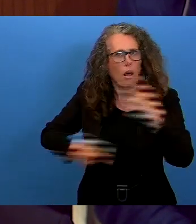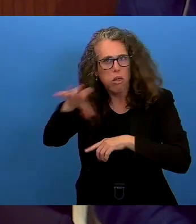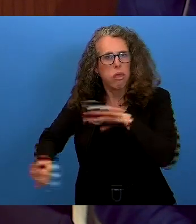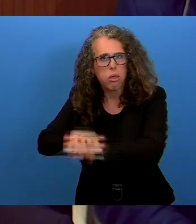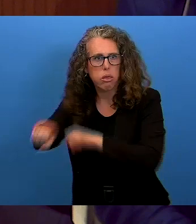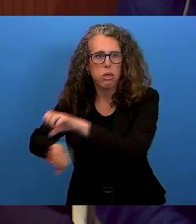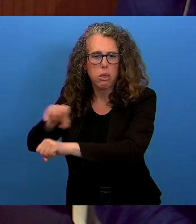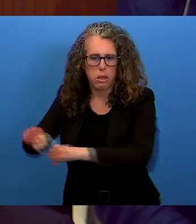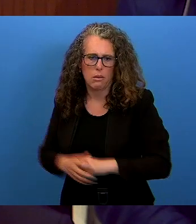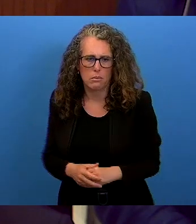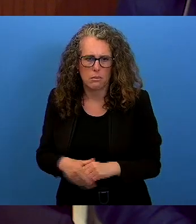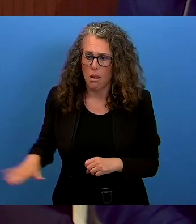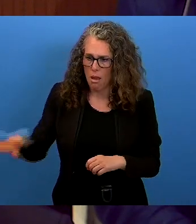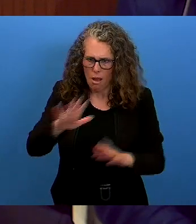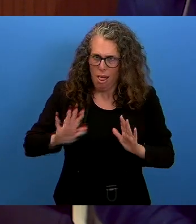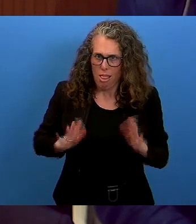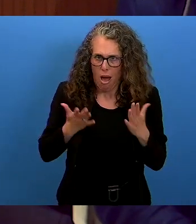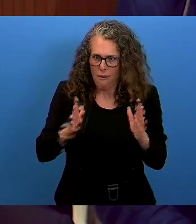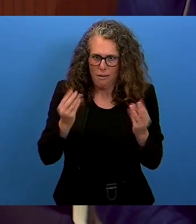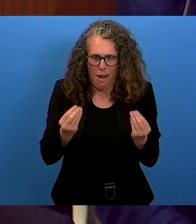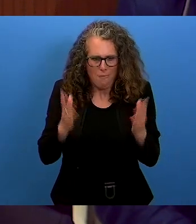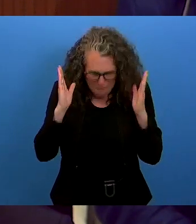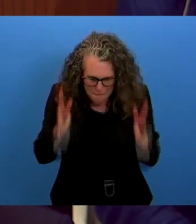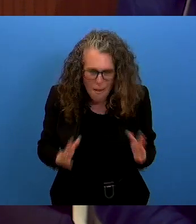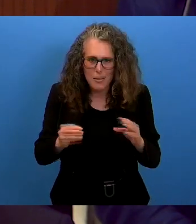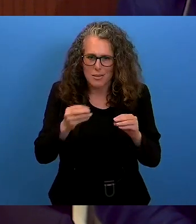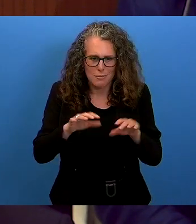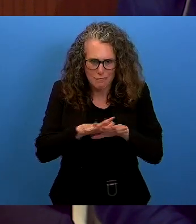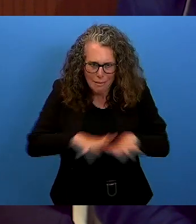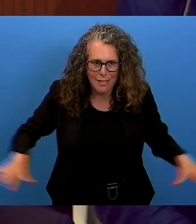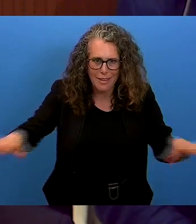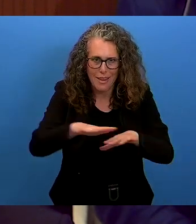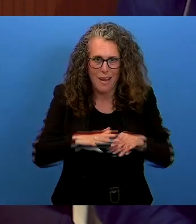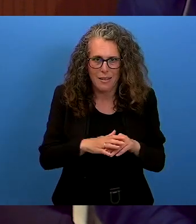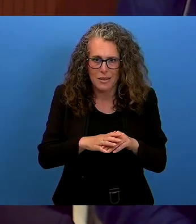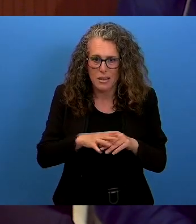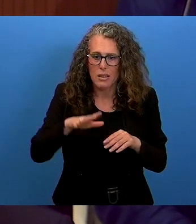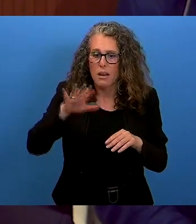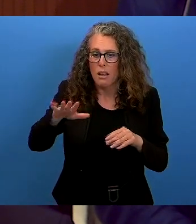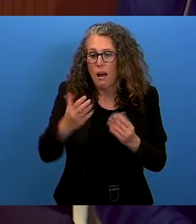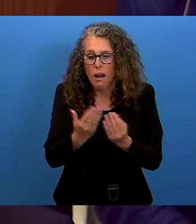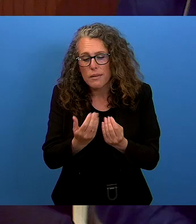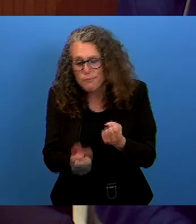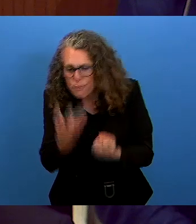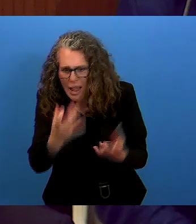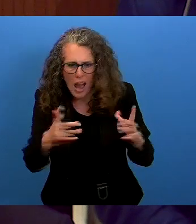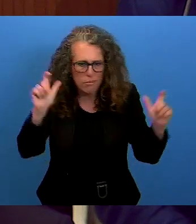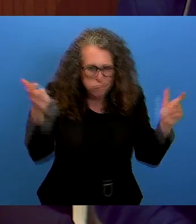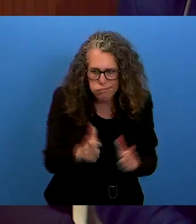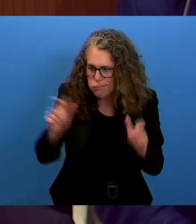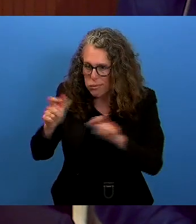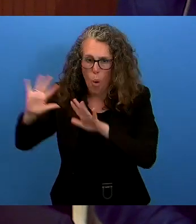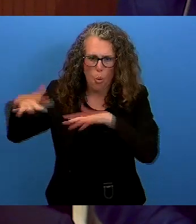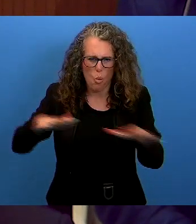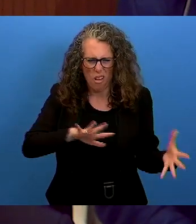and environment for their livelihoods face the reality of dying, depleted ecosystems. Indigenous peoples I have